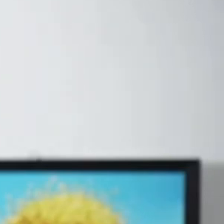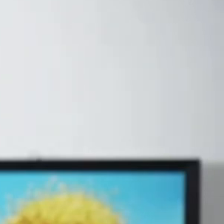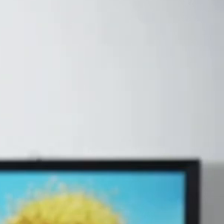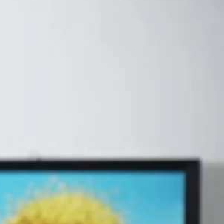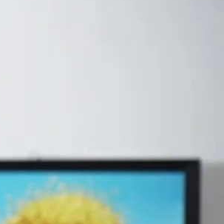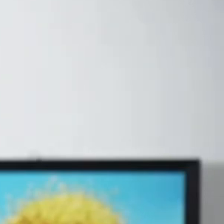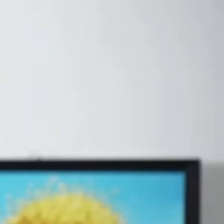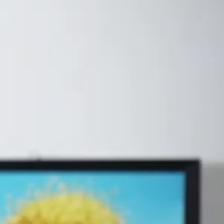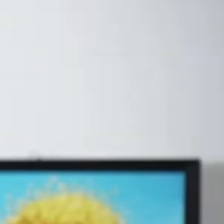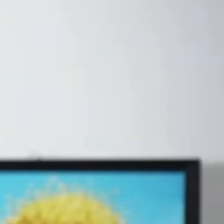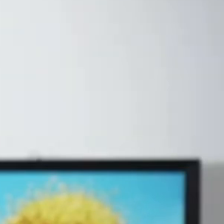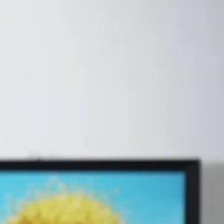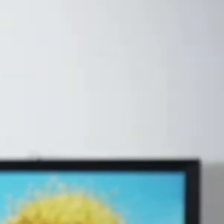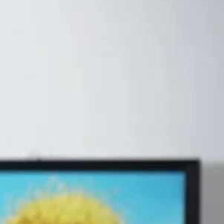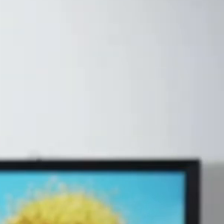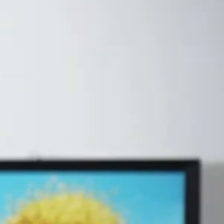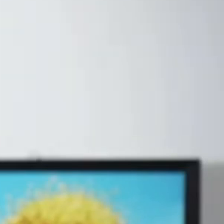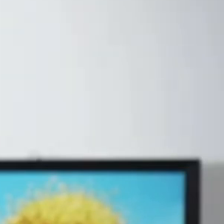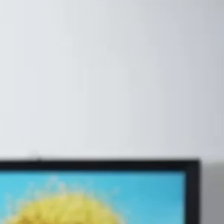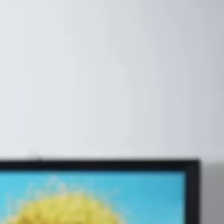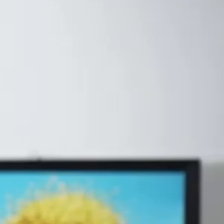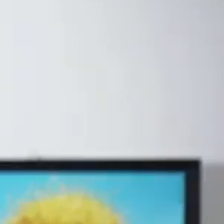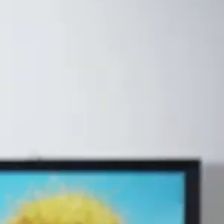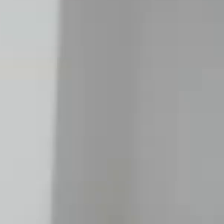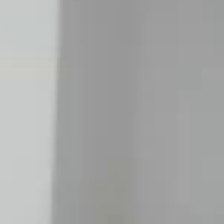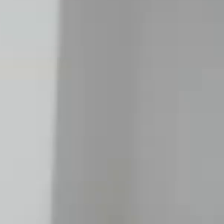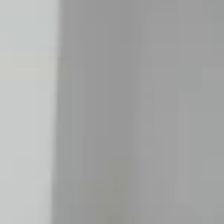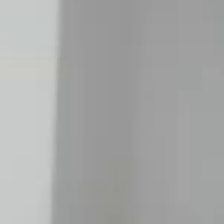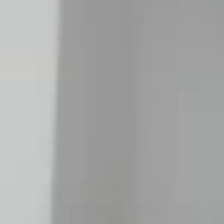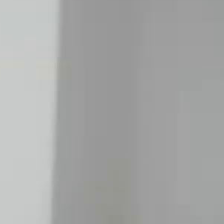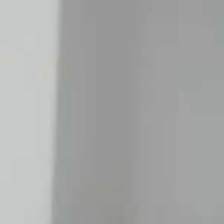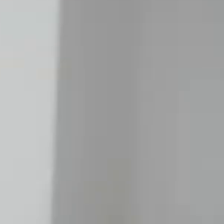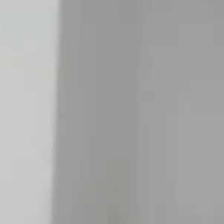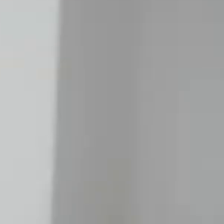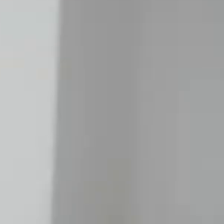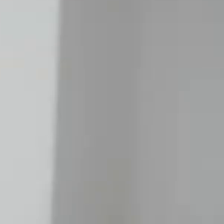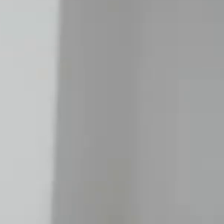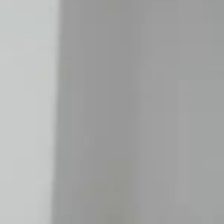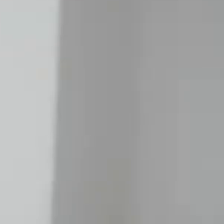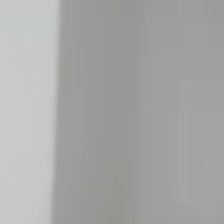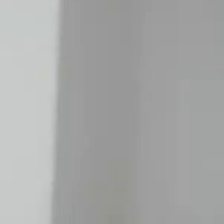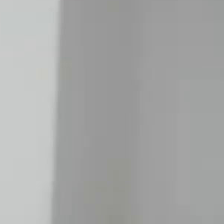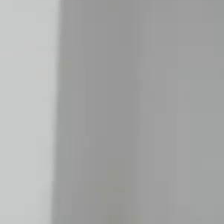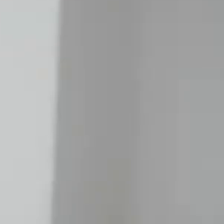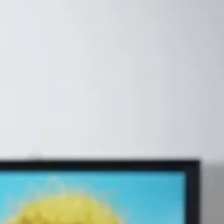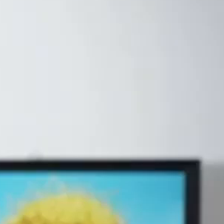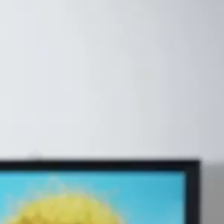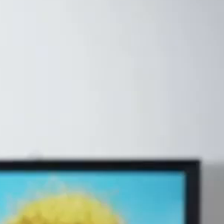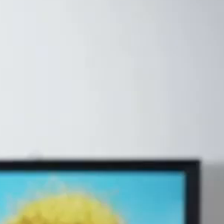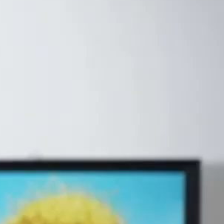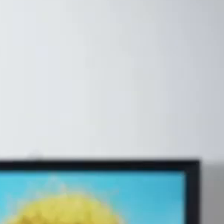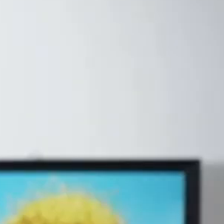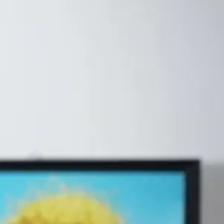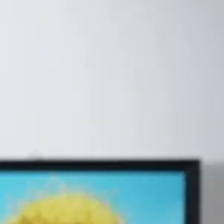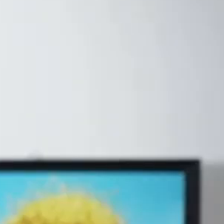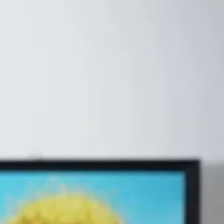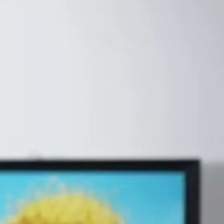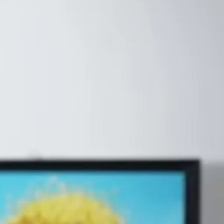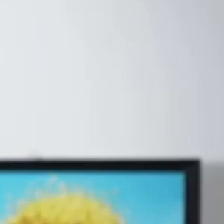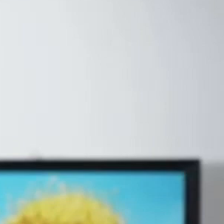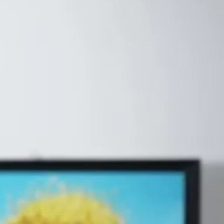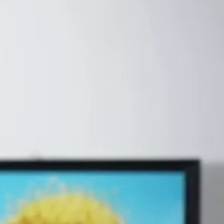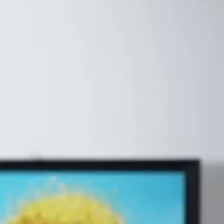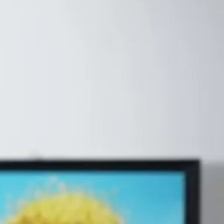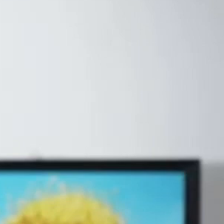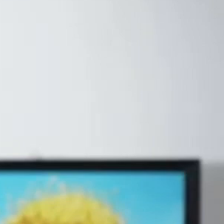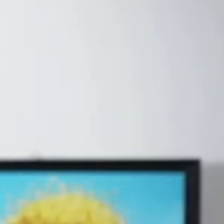benefit the local people. God can use any skill. God is not so much concerned what you and I can do, but rather what He wants to